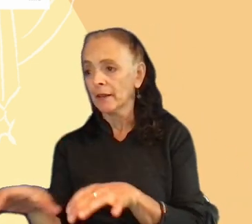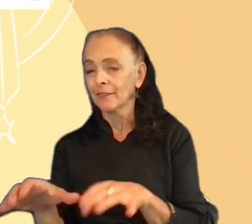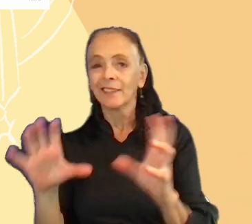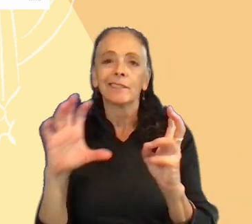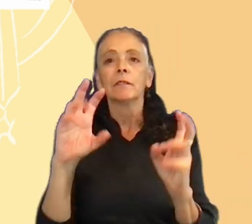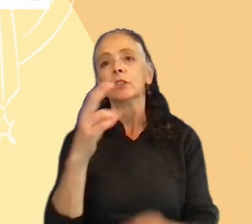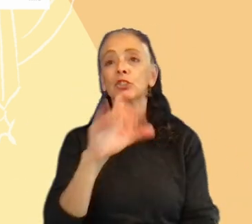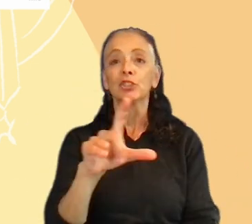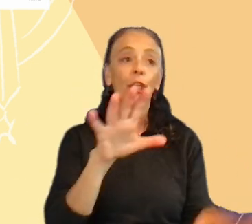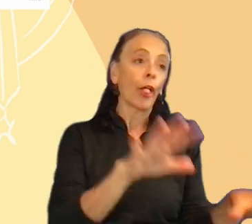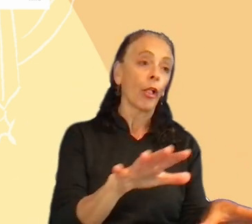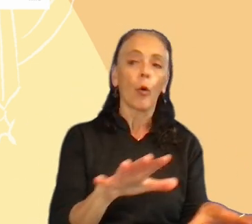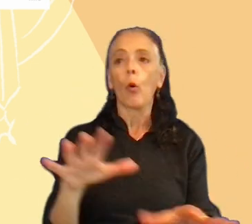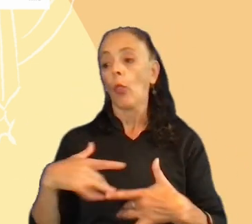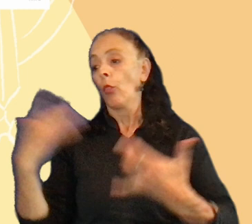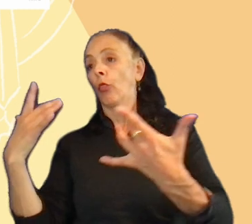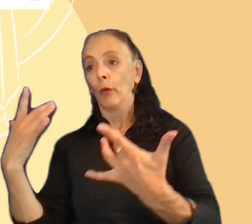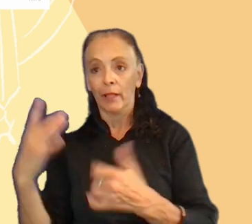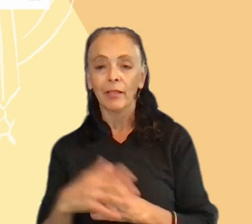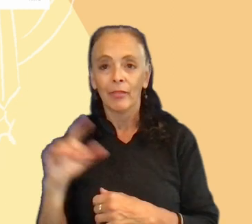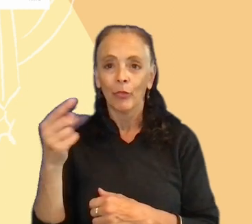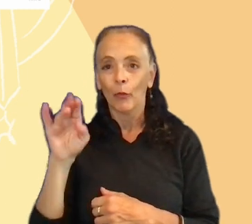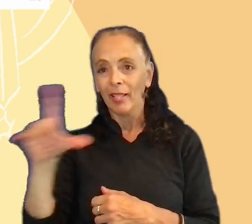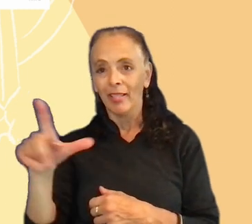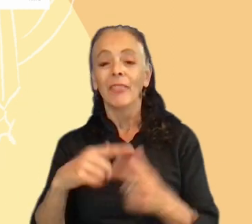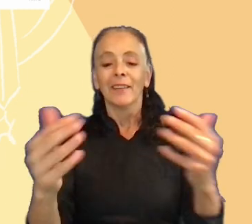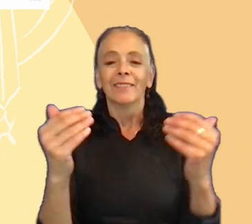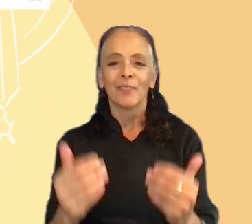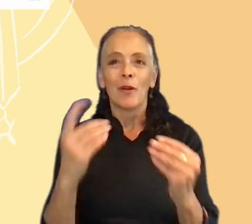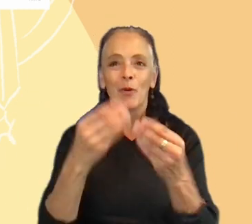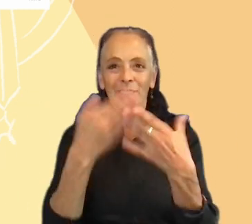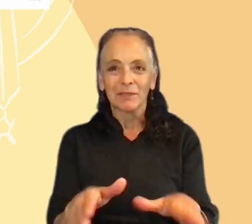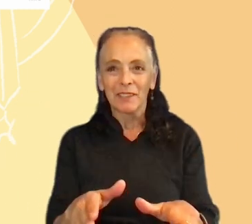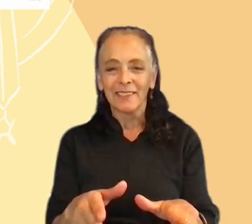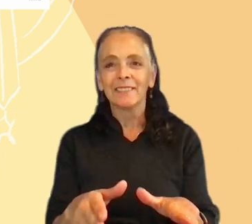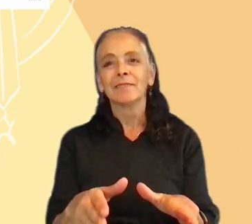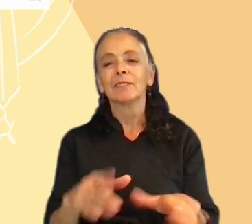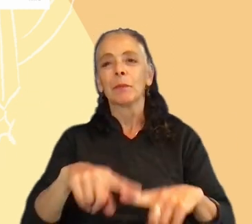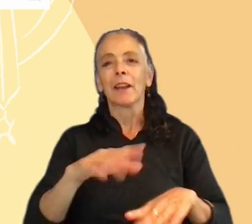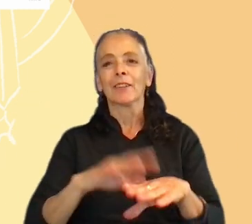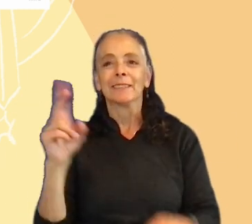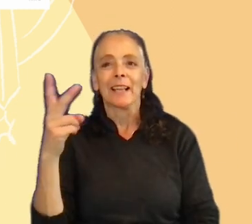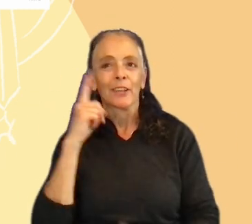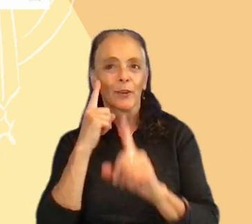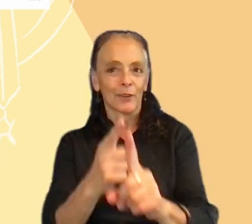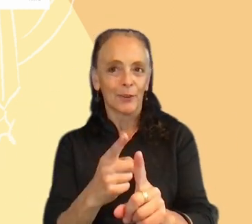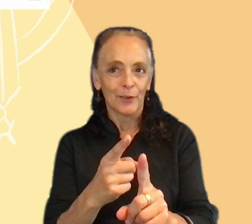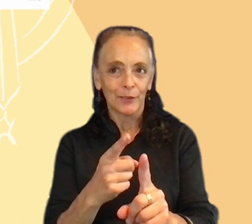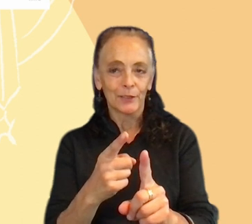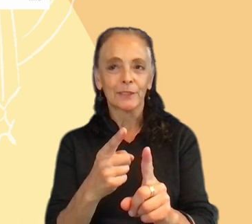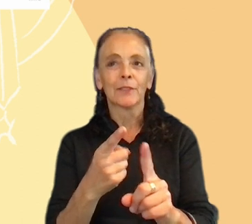thrill. Then, went down one level and split it again, based on secondary goals, according to what we already